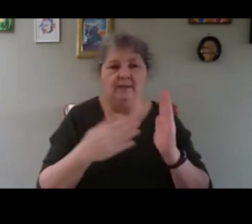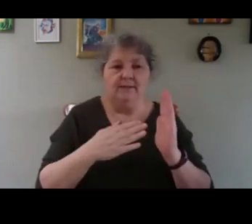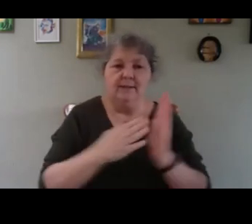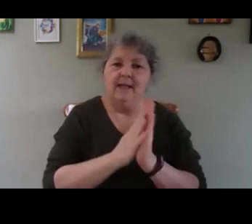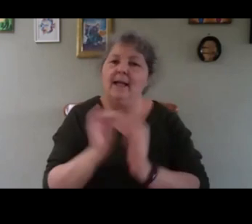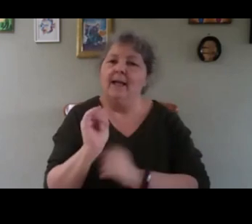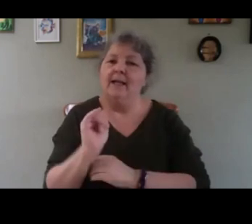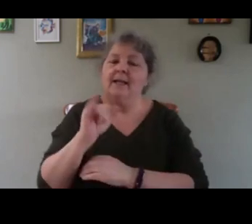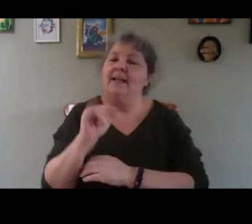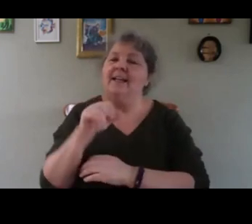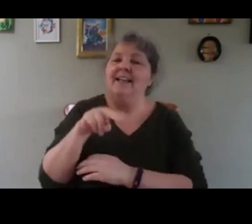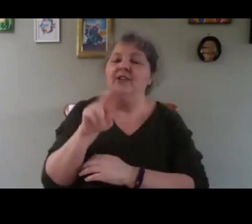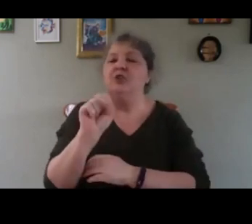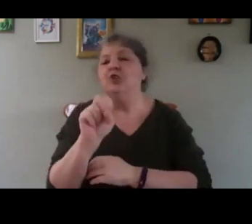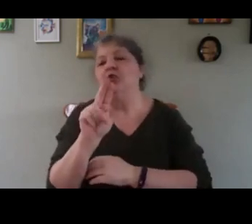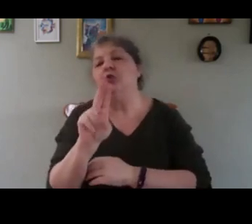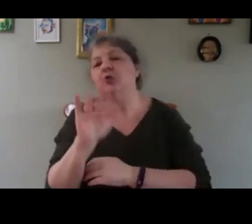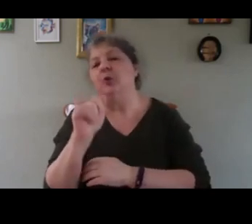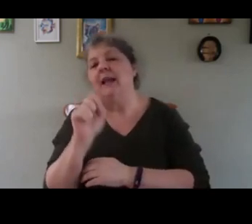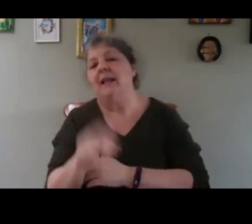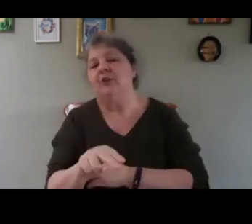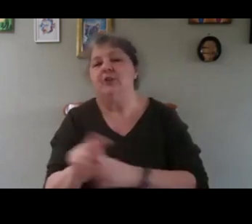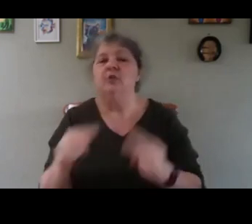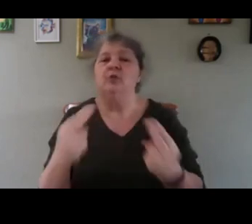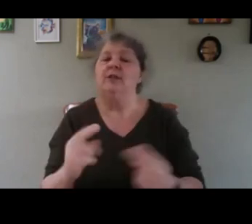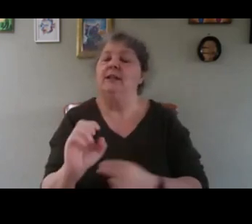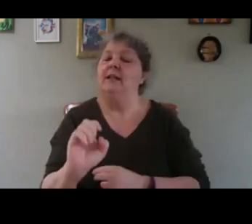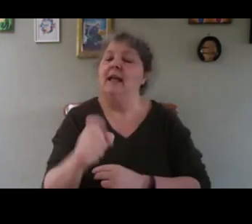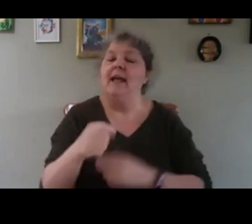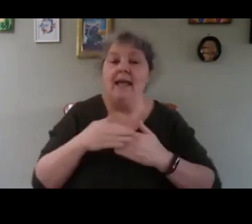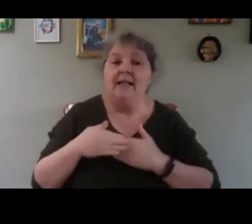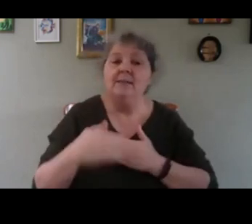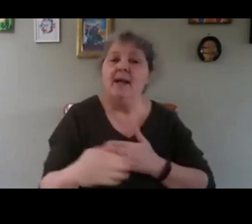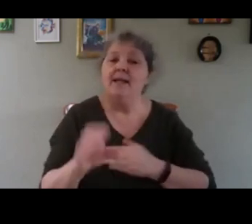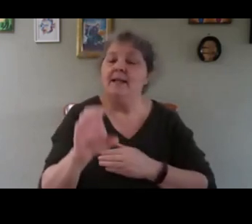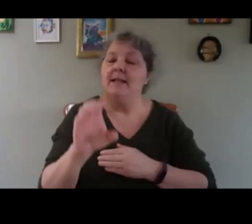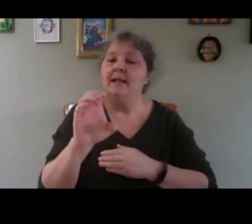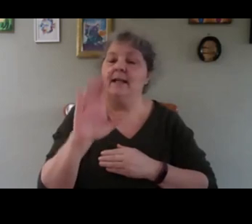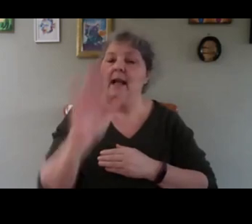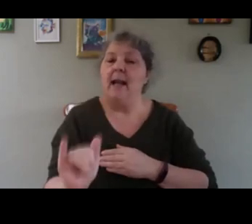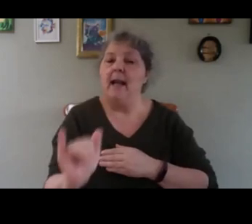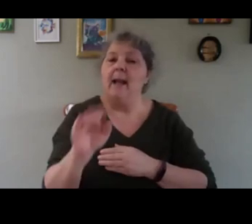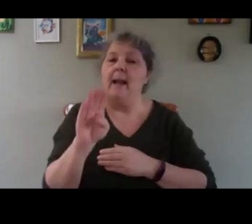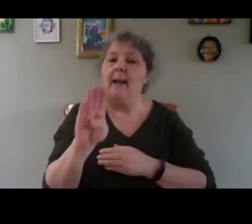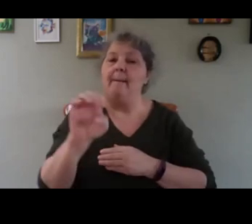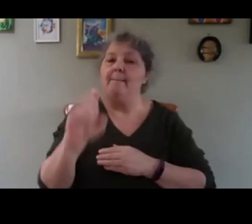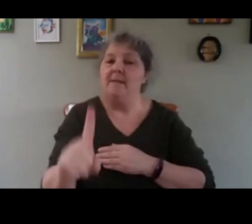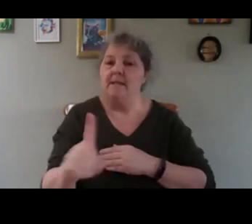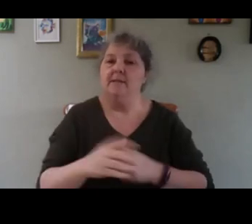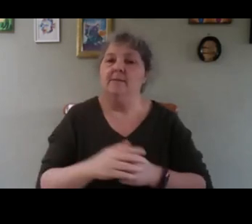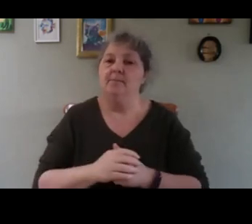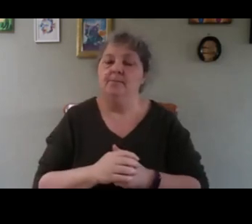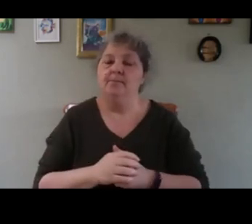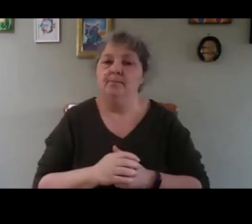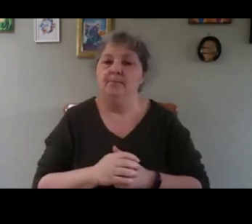Then you need some expanded clay bowl, clay bead. I'm going to expand. So